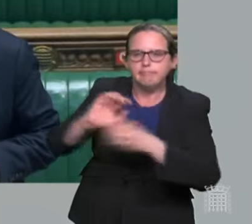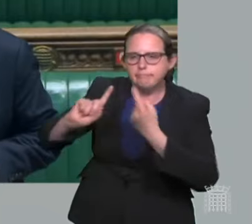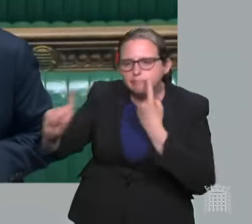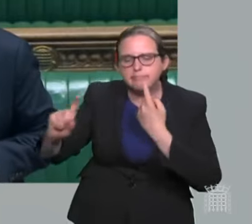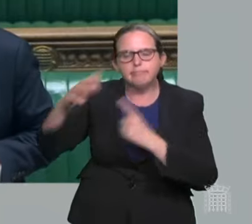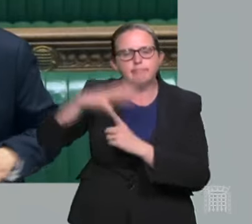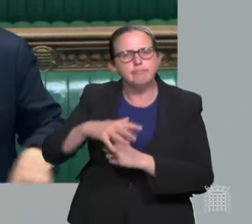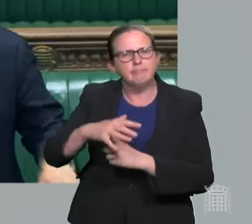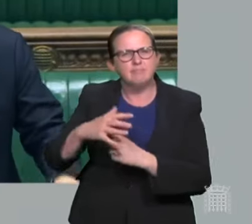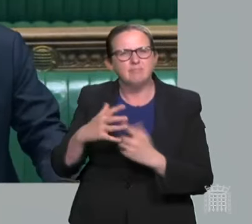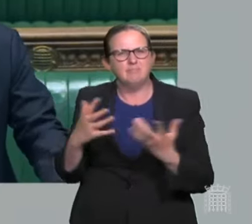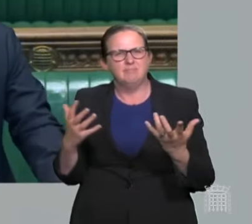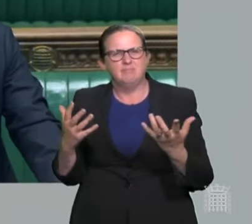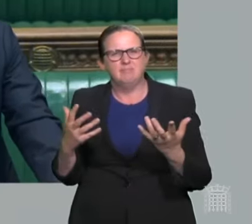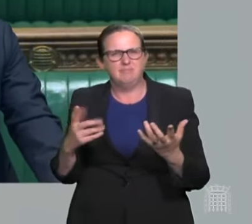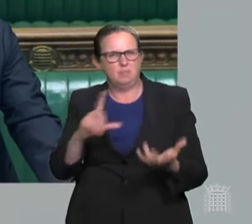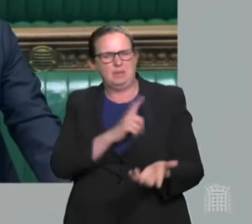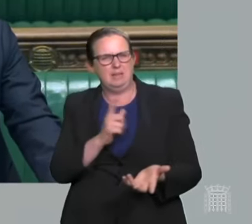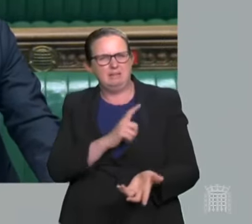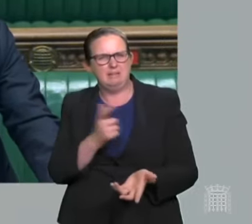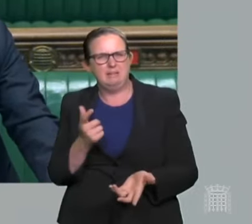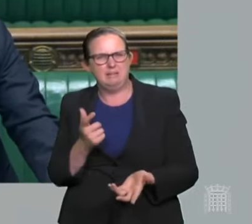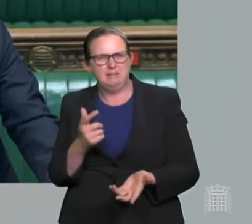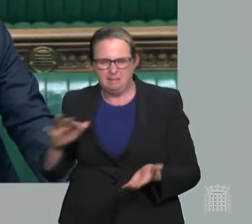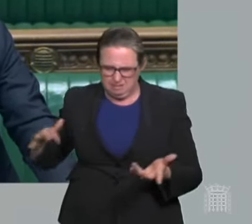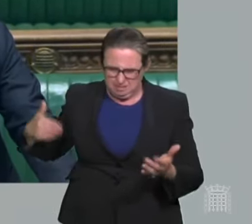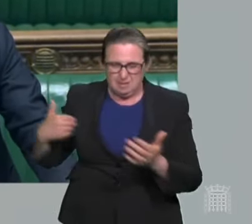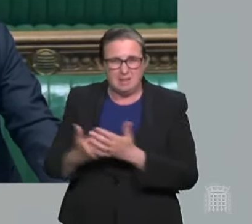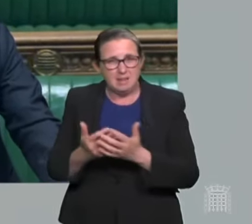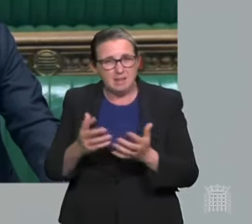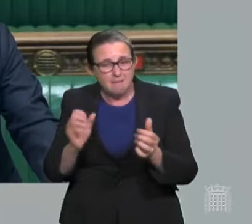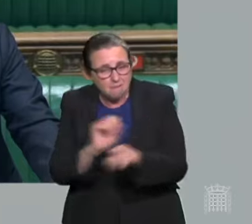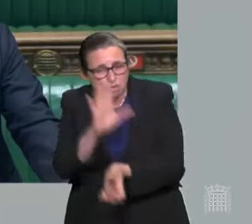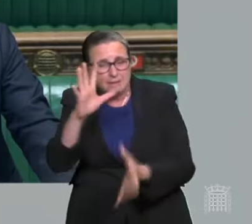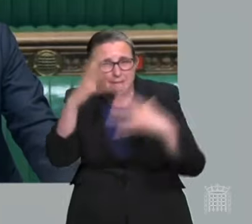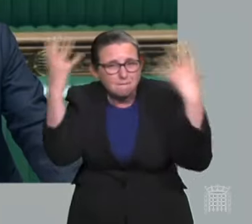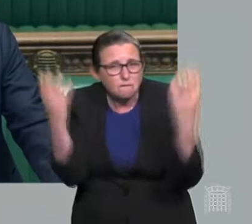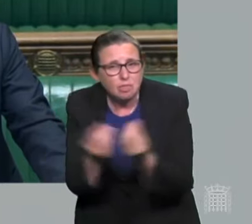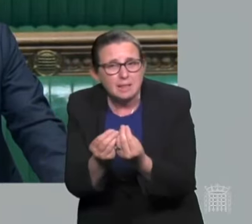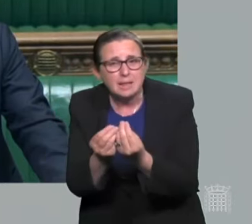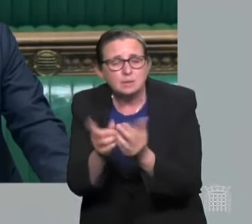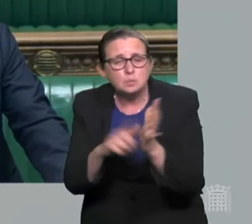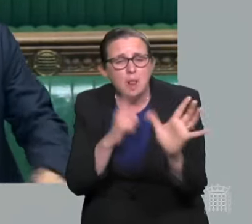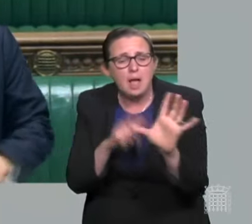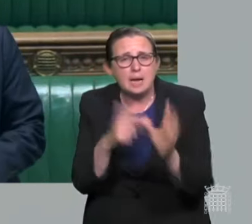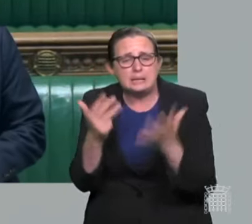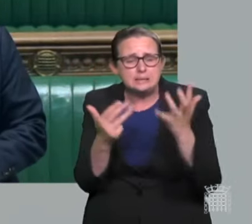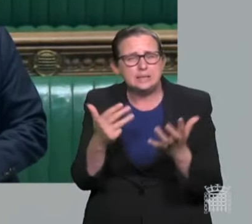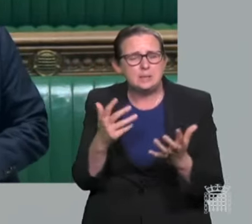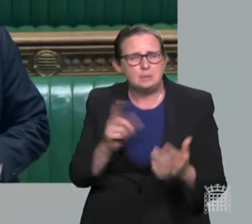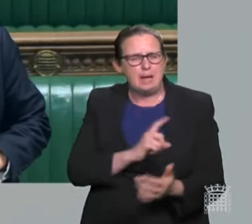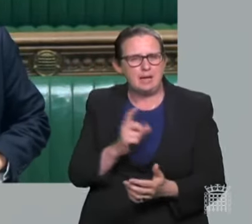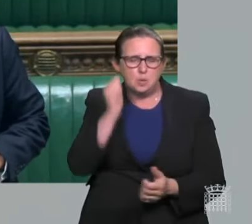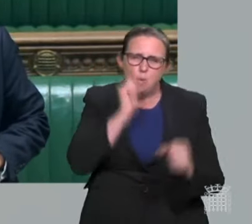So why is he collapsing all mitigations completely when he knows that the COVID